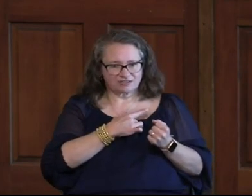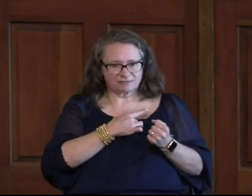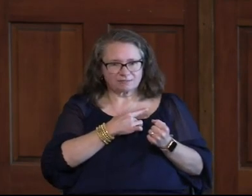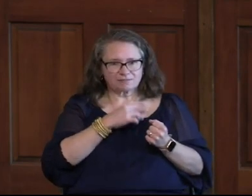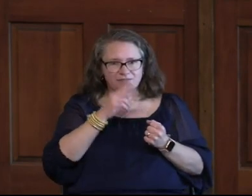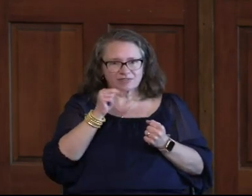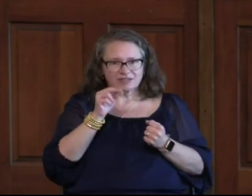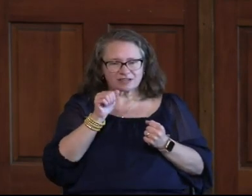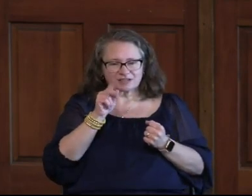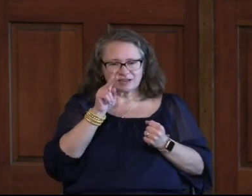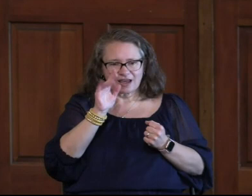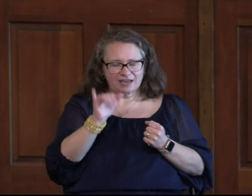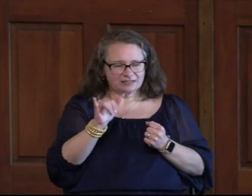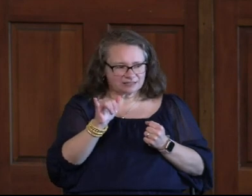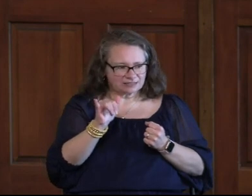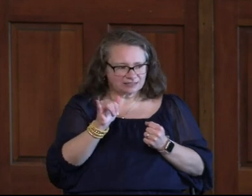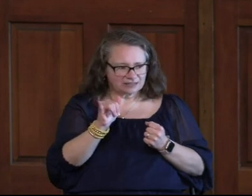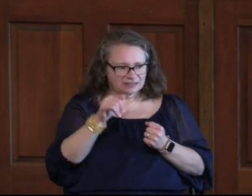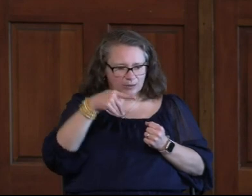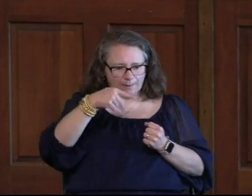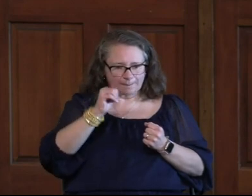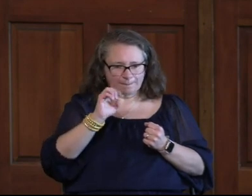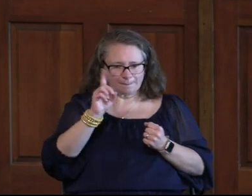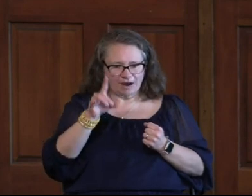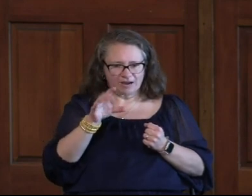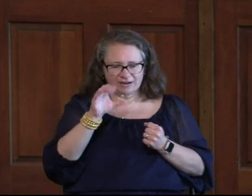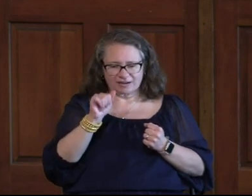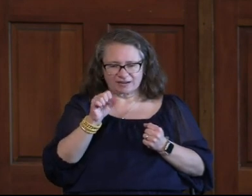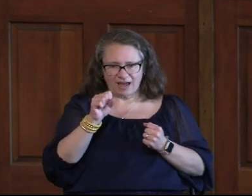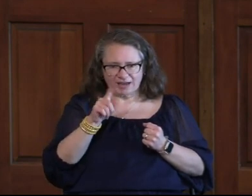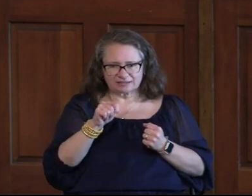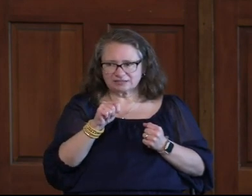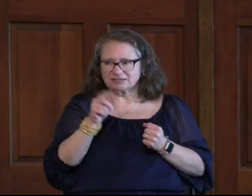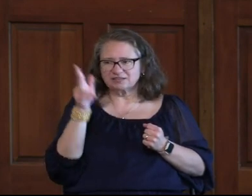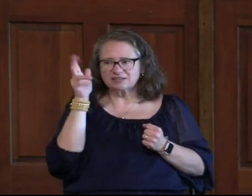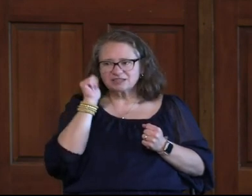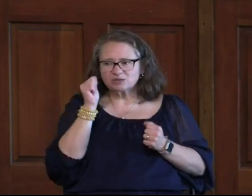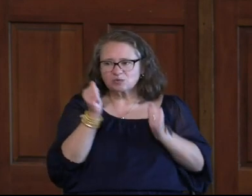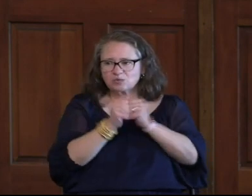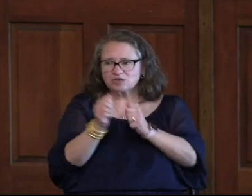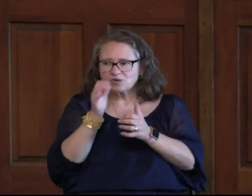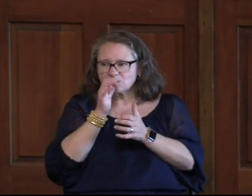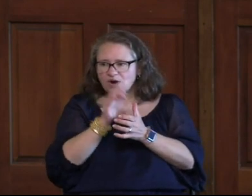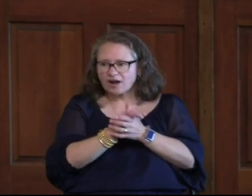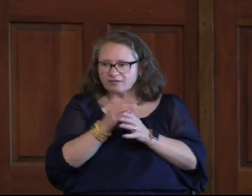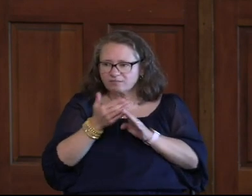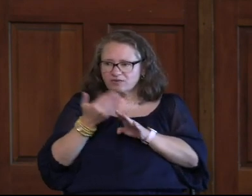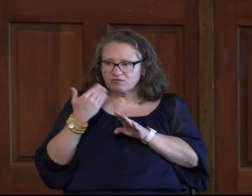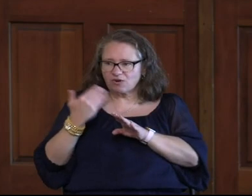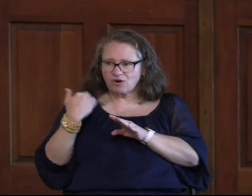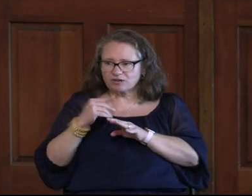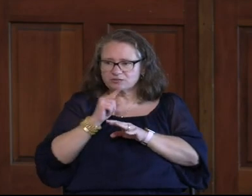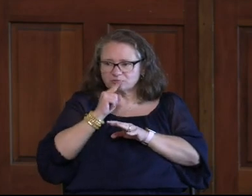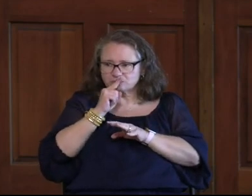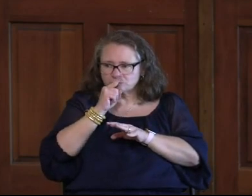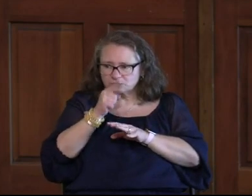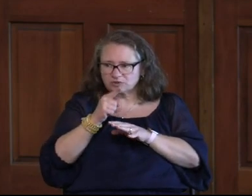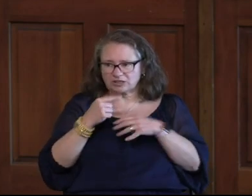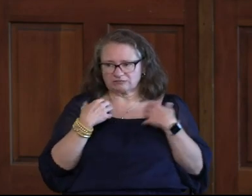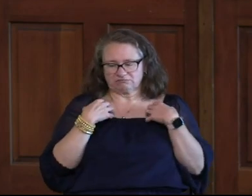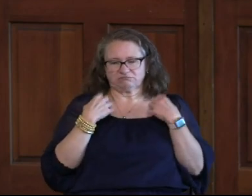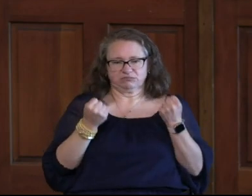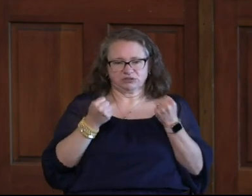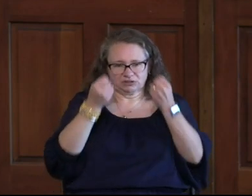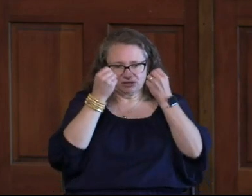Nancy Does This Podcast Revive Our Hearts And I've Listened To it With Lindsay Before And it's Really Solid